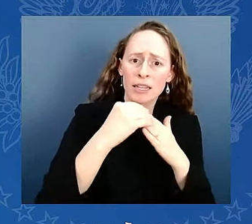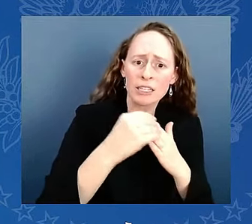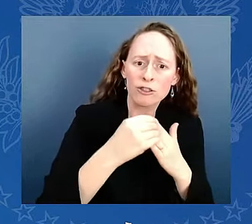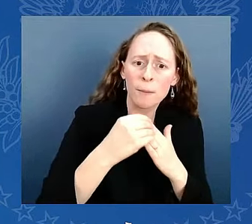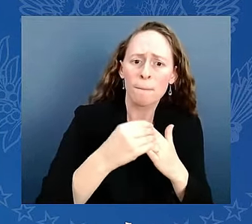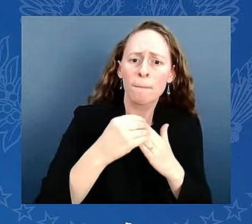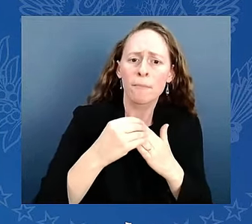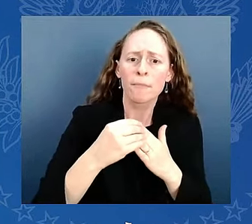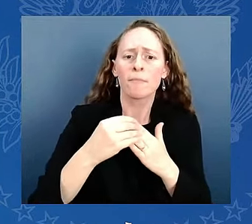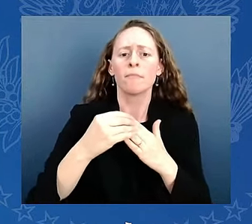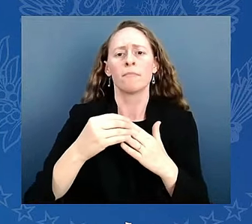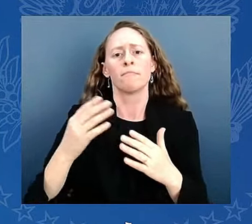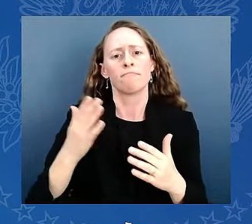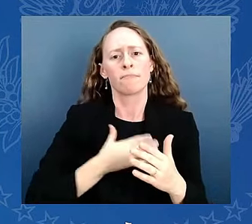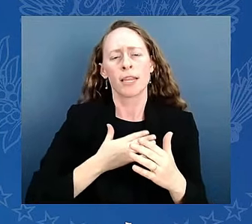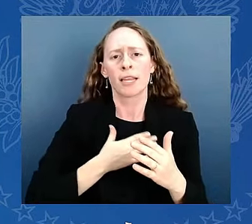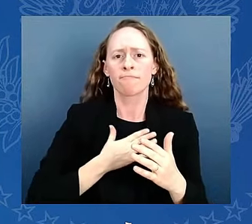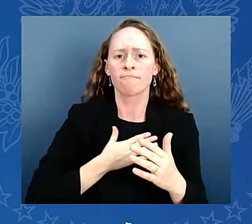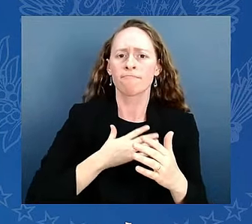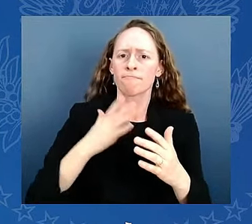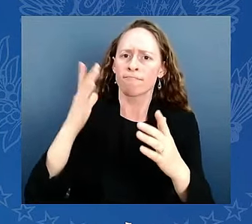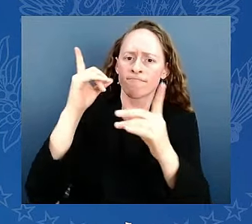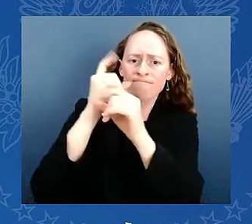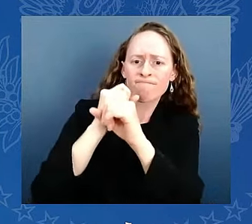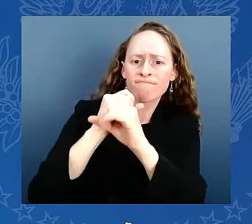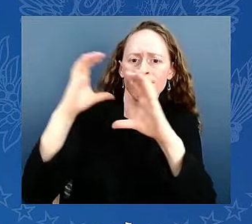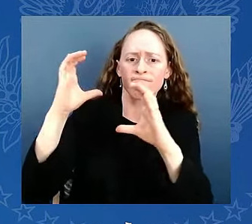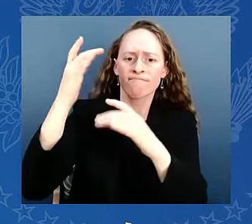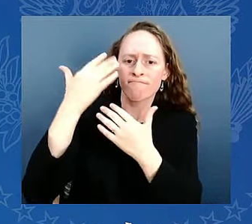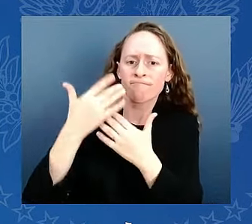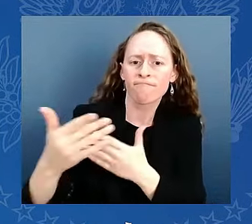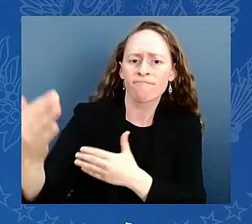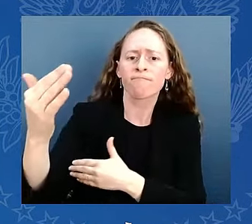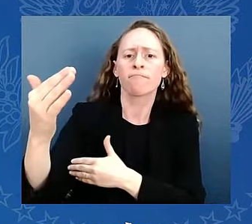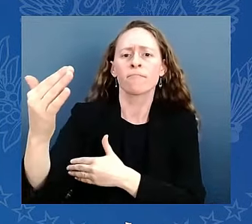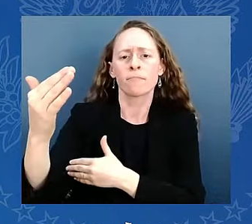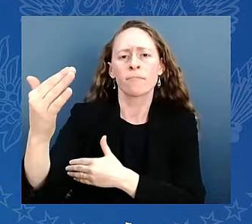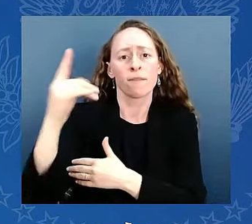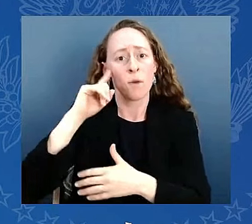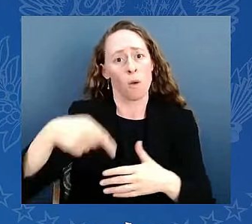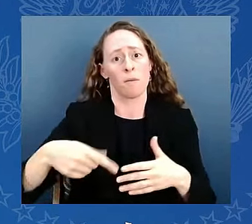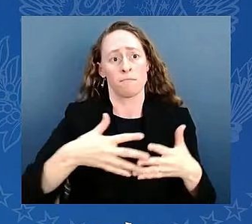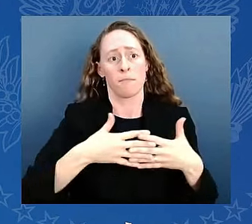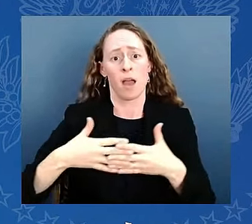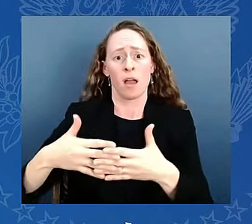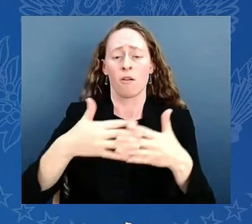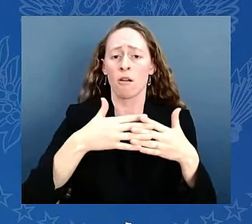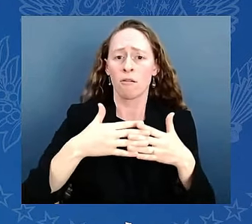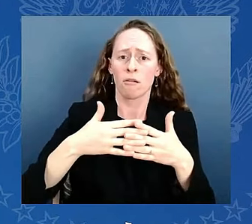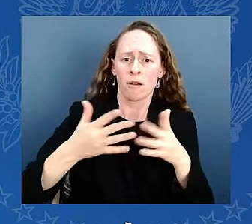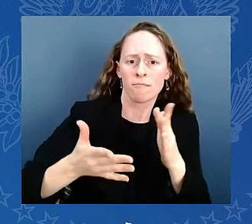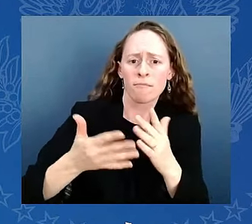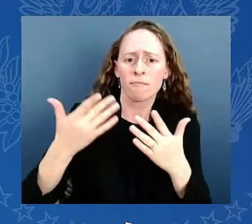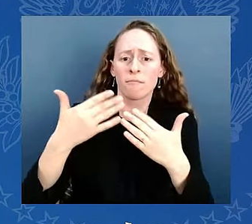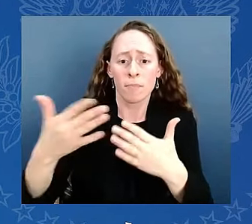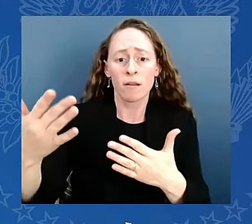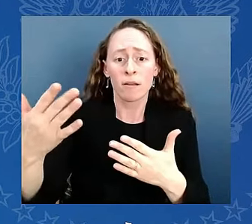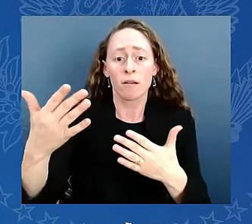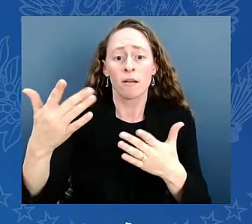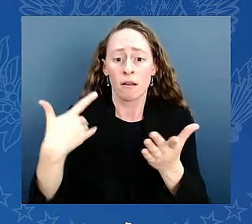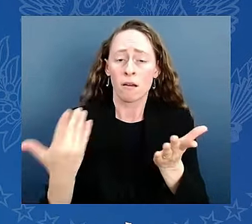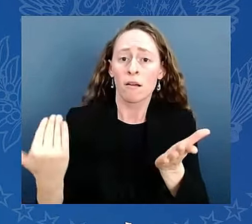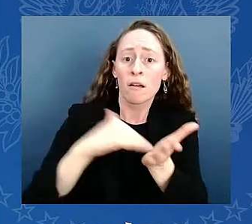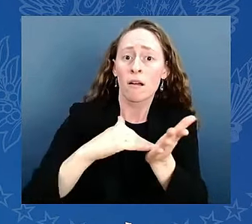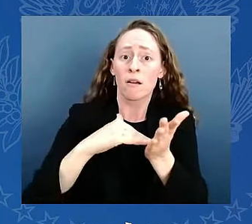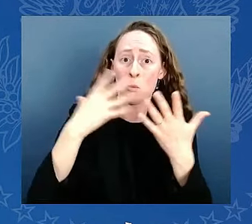nothing can come in the way of saving our democracy. That includes personal ambition. So